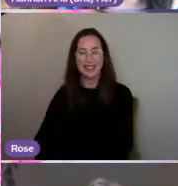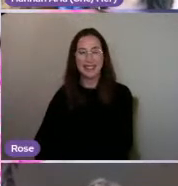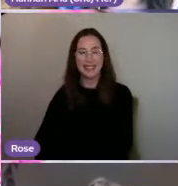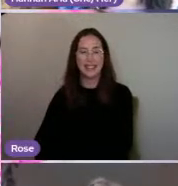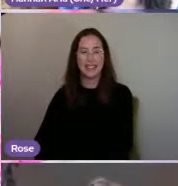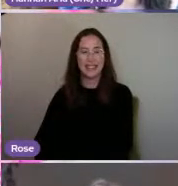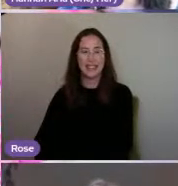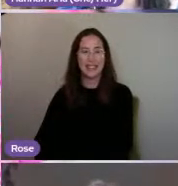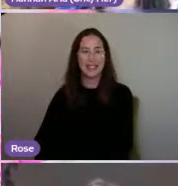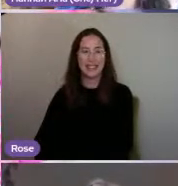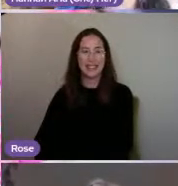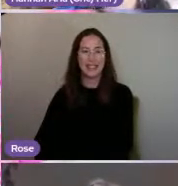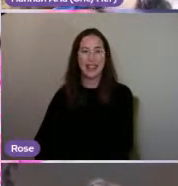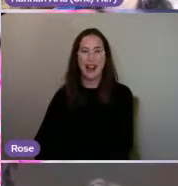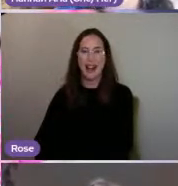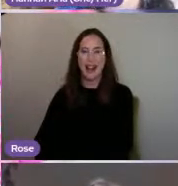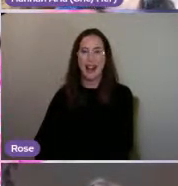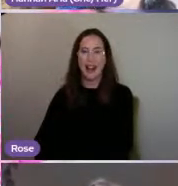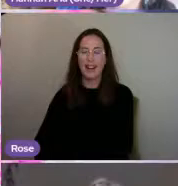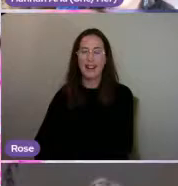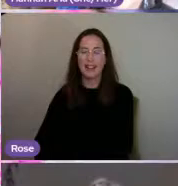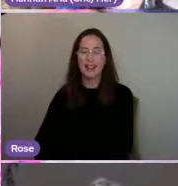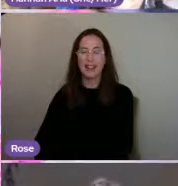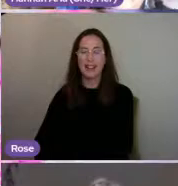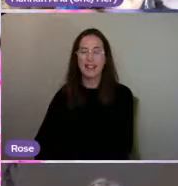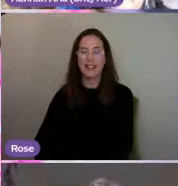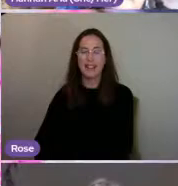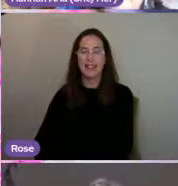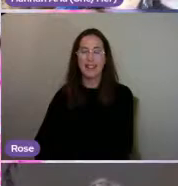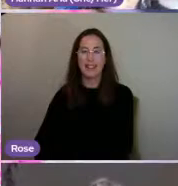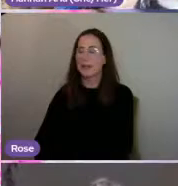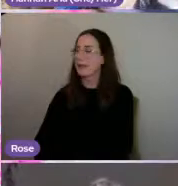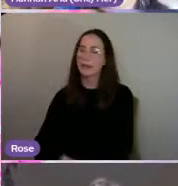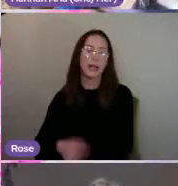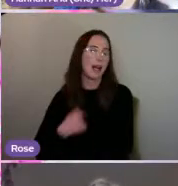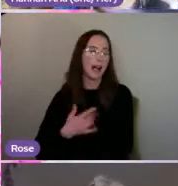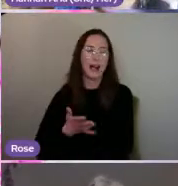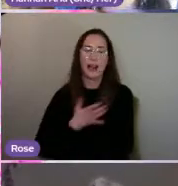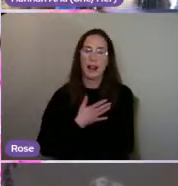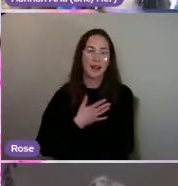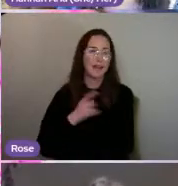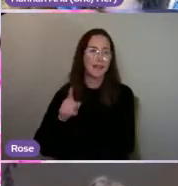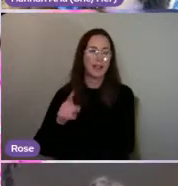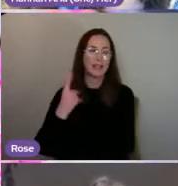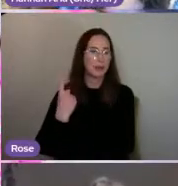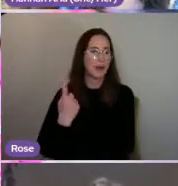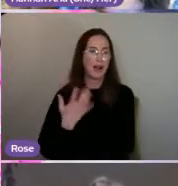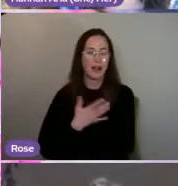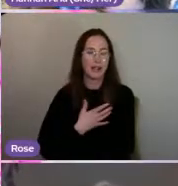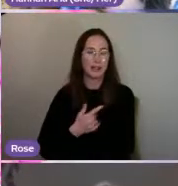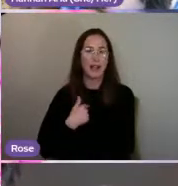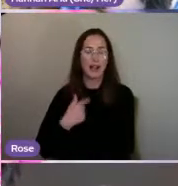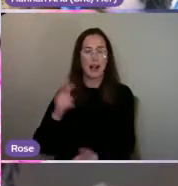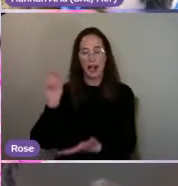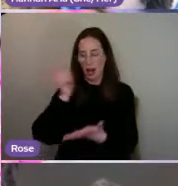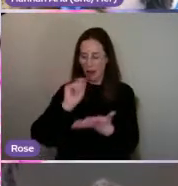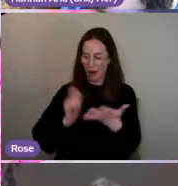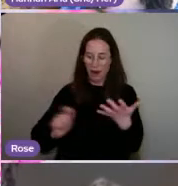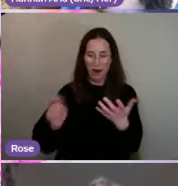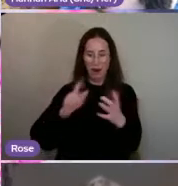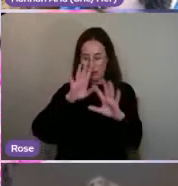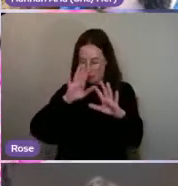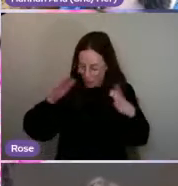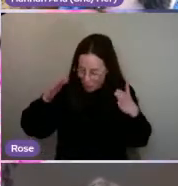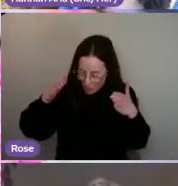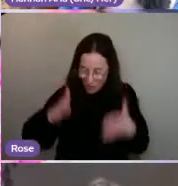you. Yeah. Excellent. I love doing this. I did it one day, and I just was in the zone the whole way